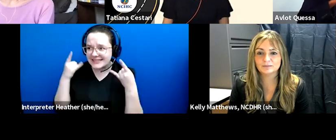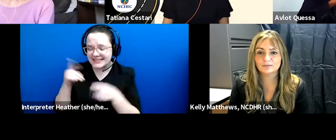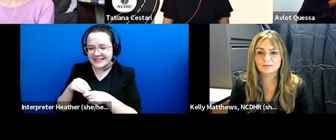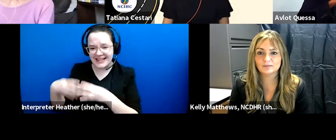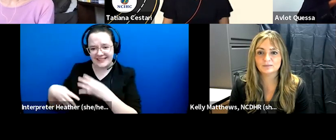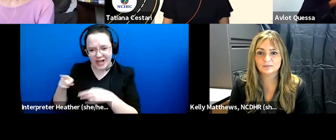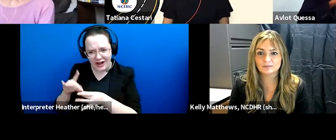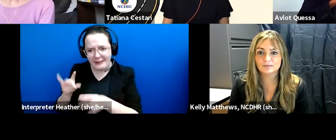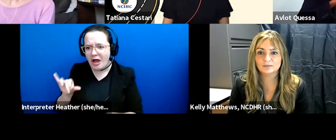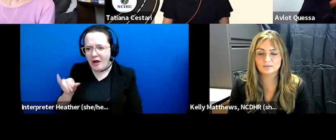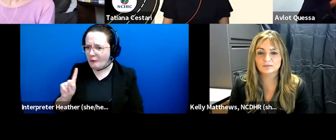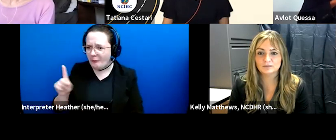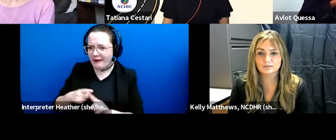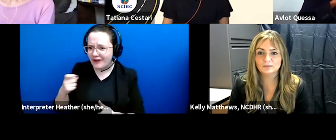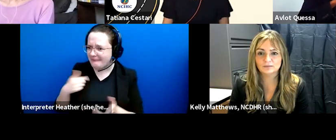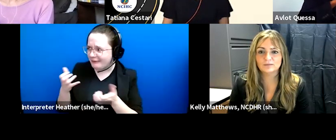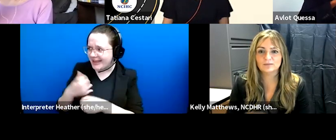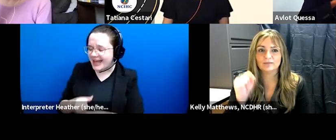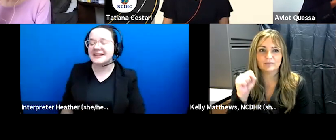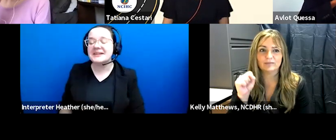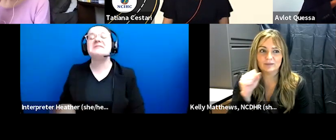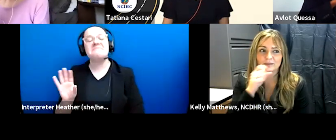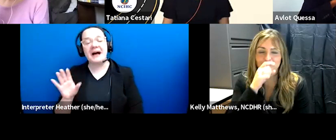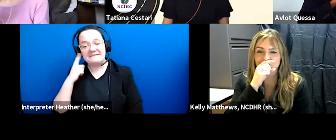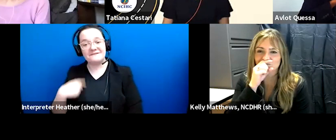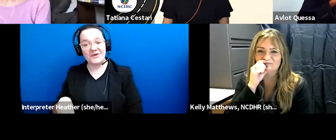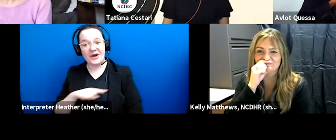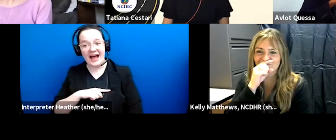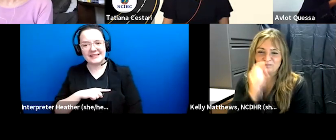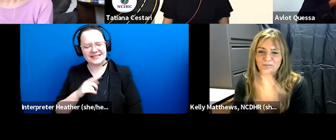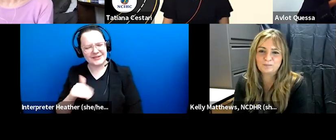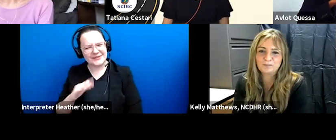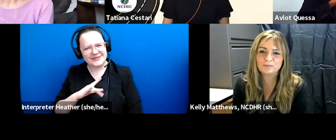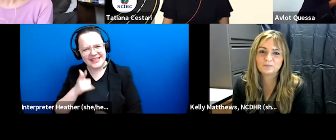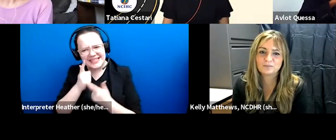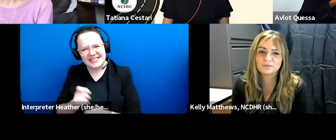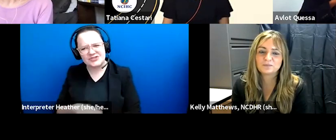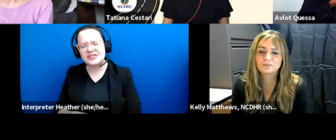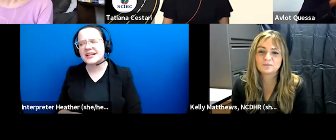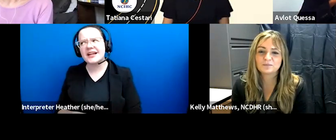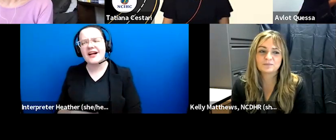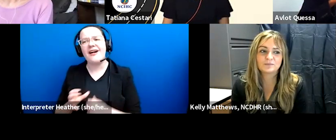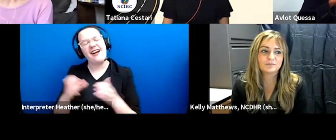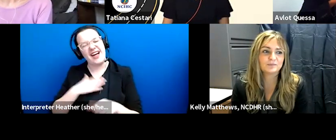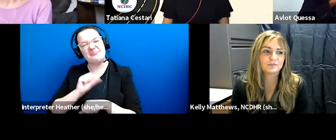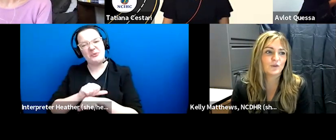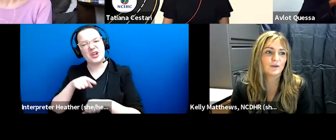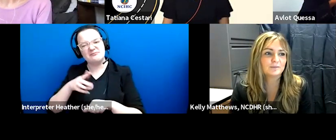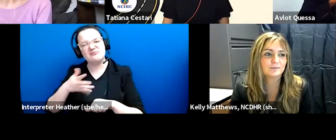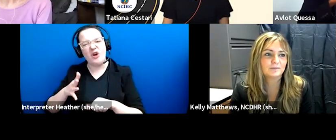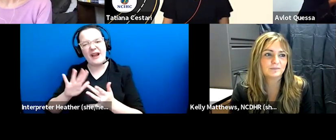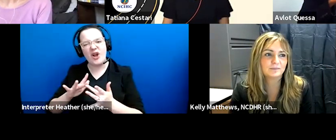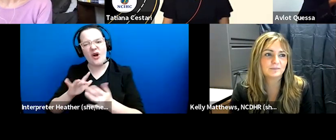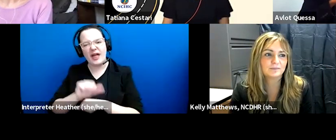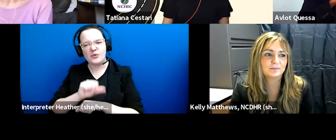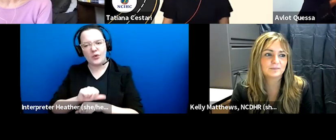um for us it's so interesting um a lot of my work is online work and i've developed